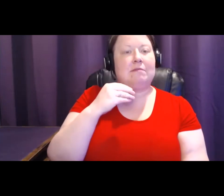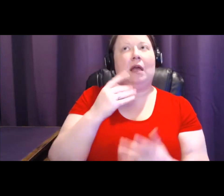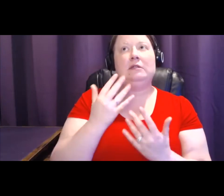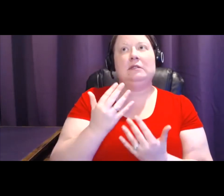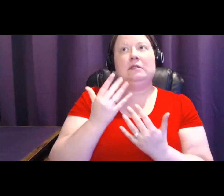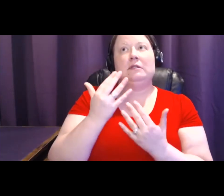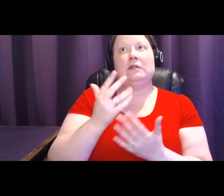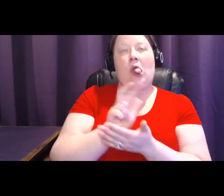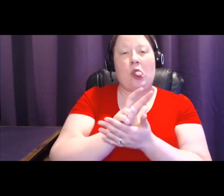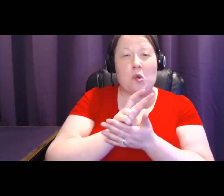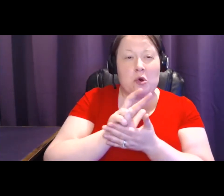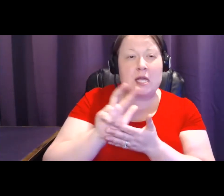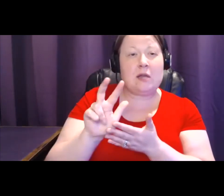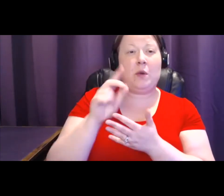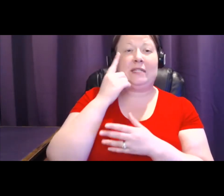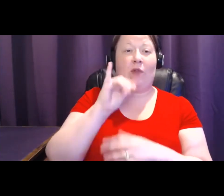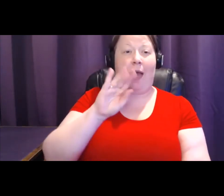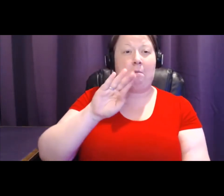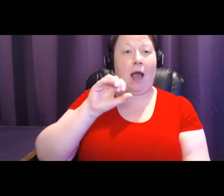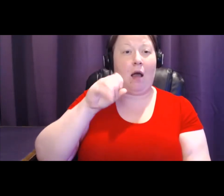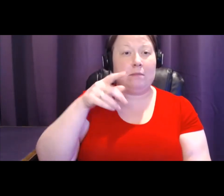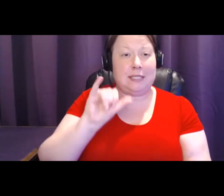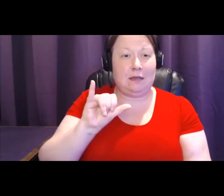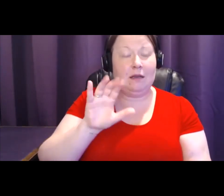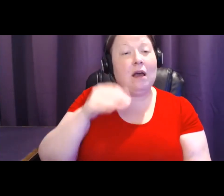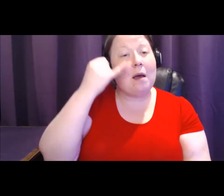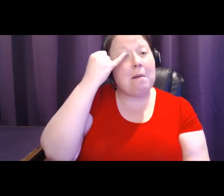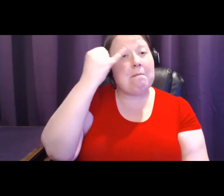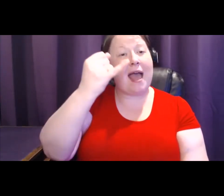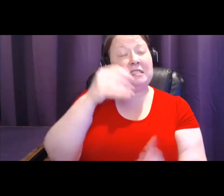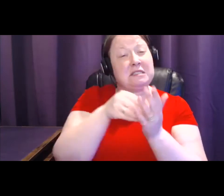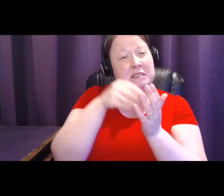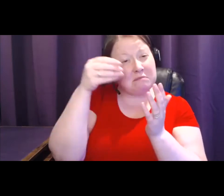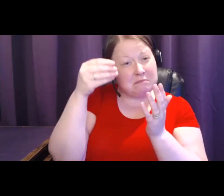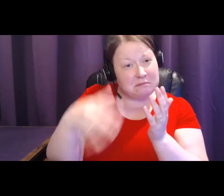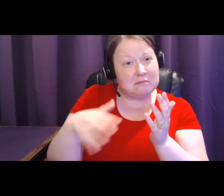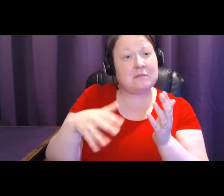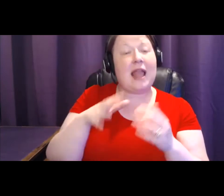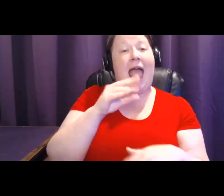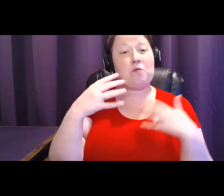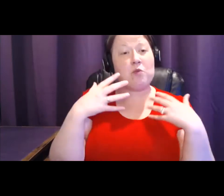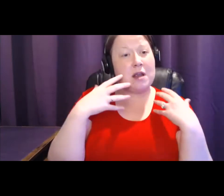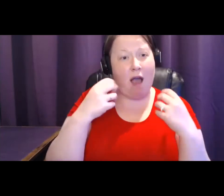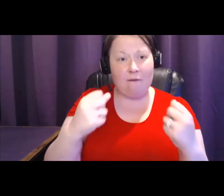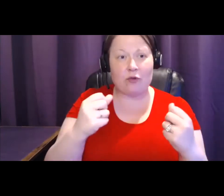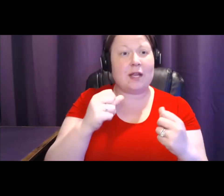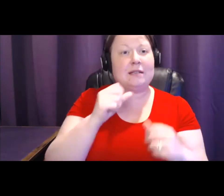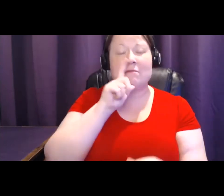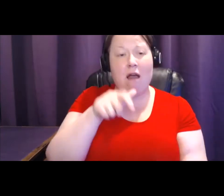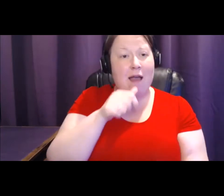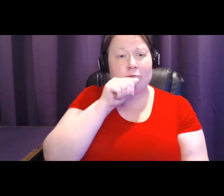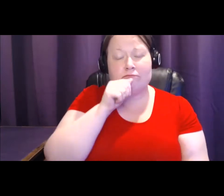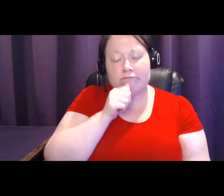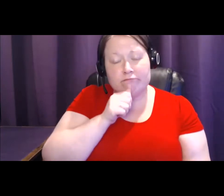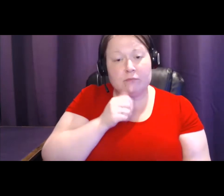that biopsy done. Imagine the expense and the recovery she did not have to endure, all because her daughter-in-law